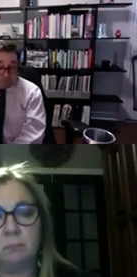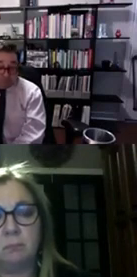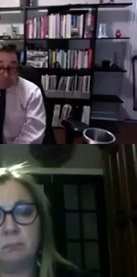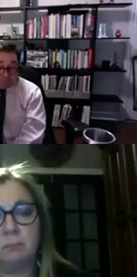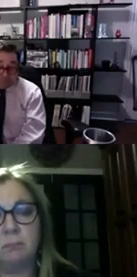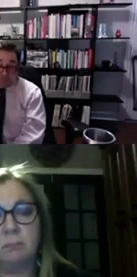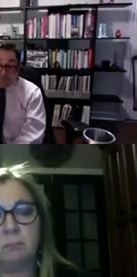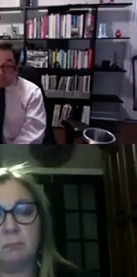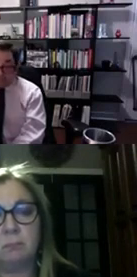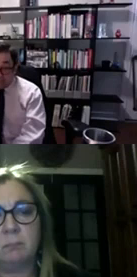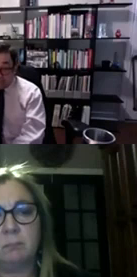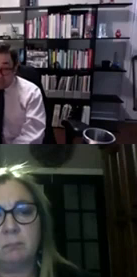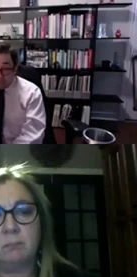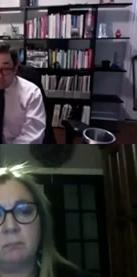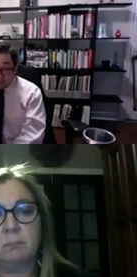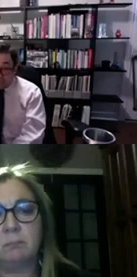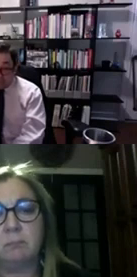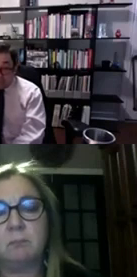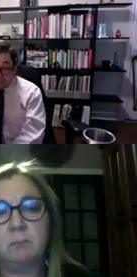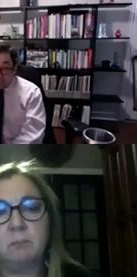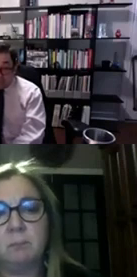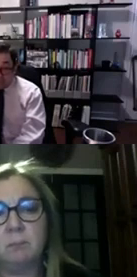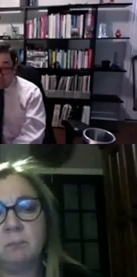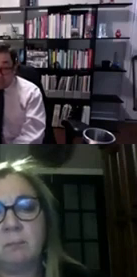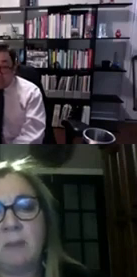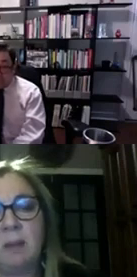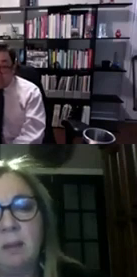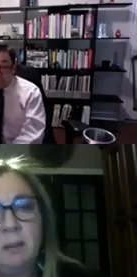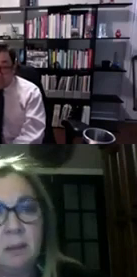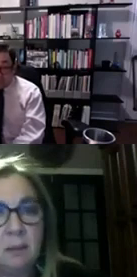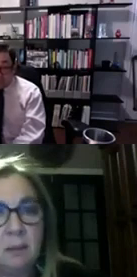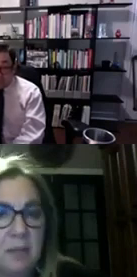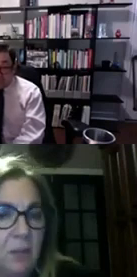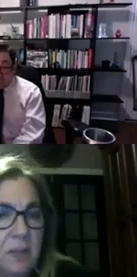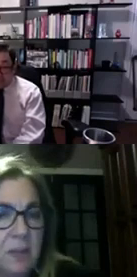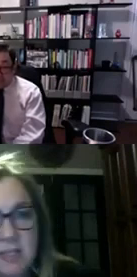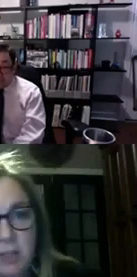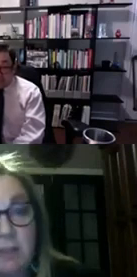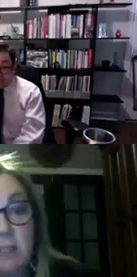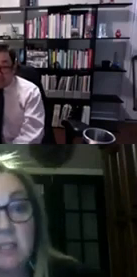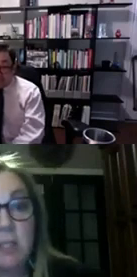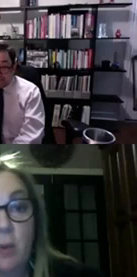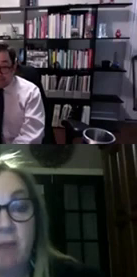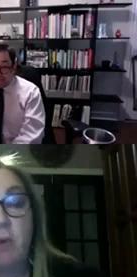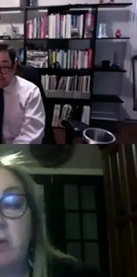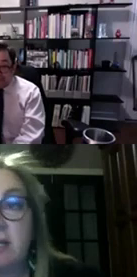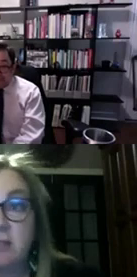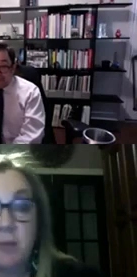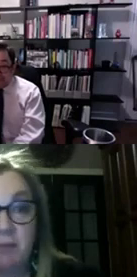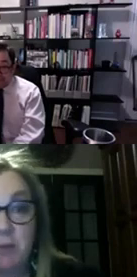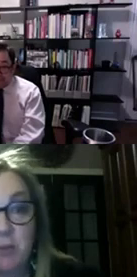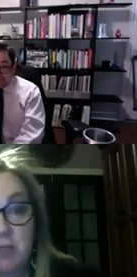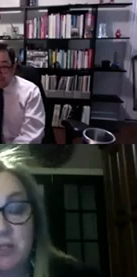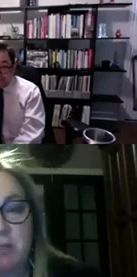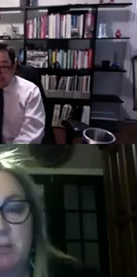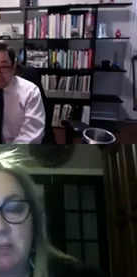to make before we wrap up well thank you i just you know i'm a little slow off the mark answering